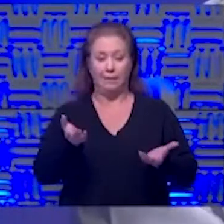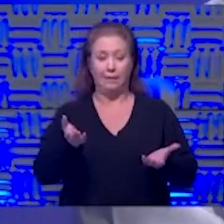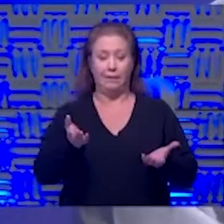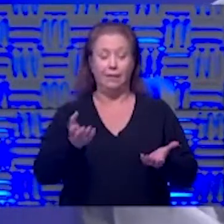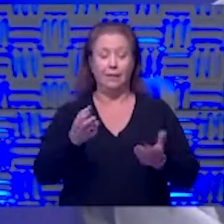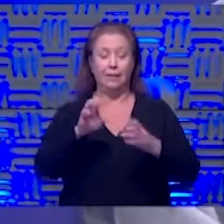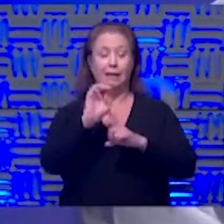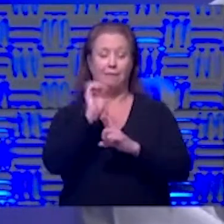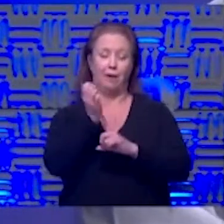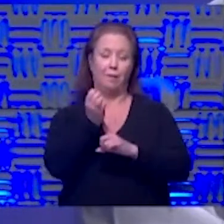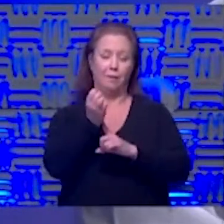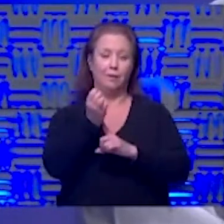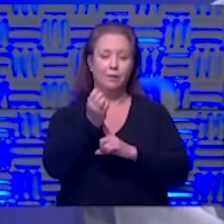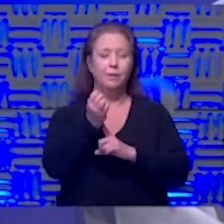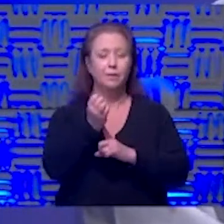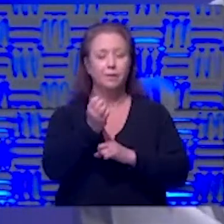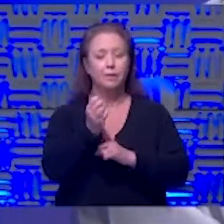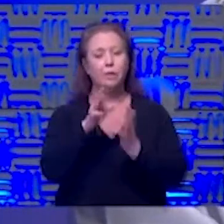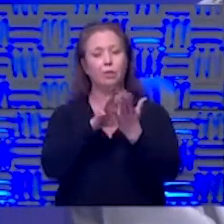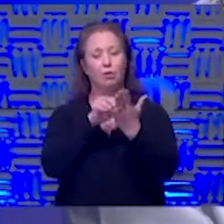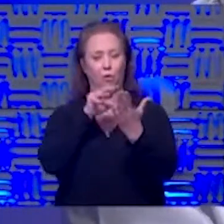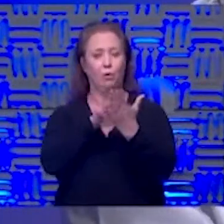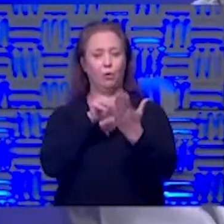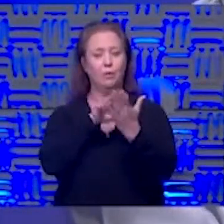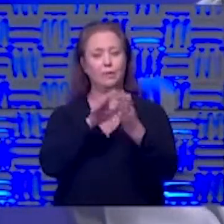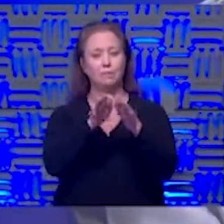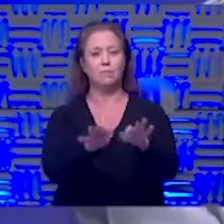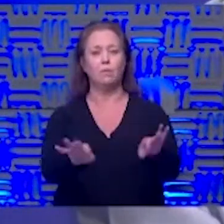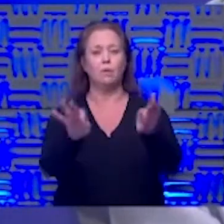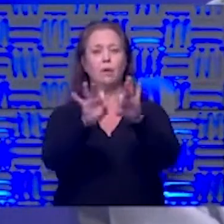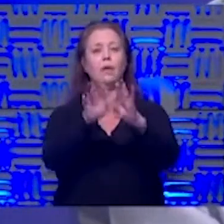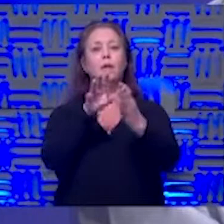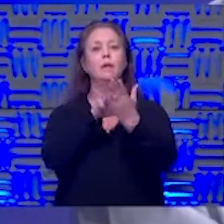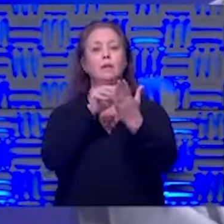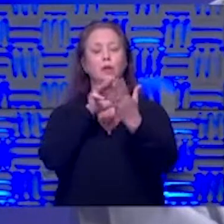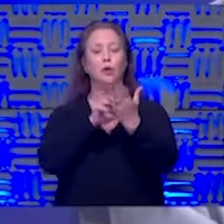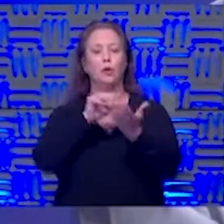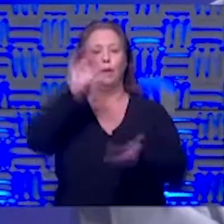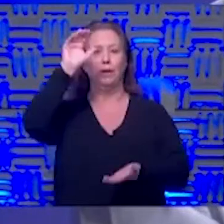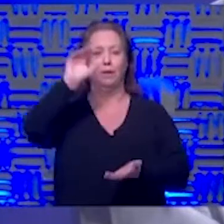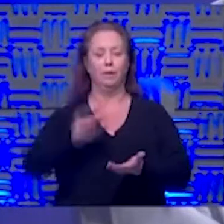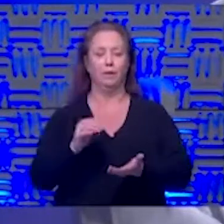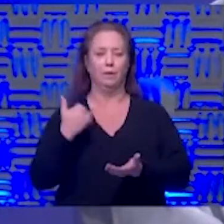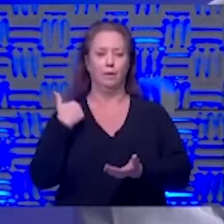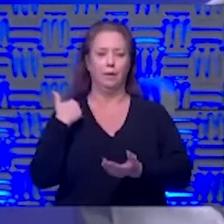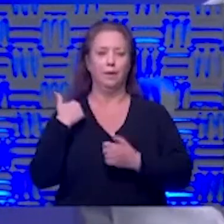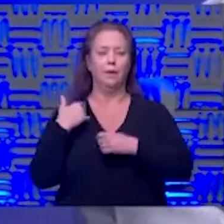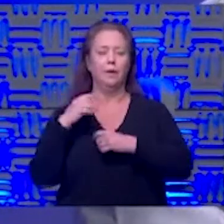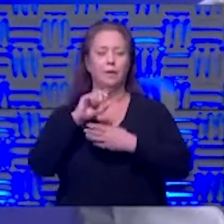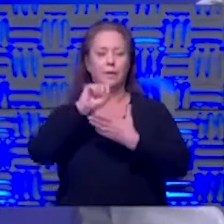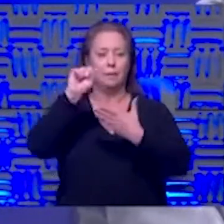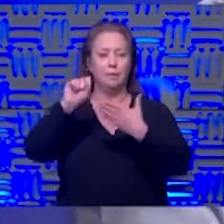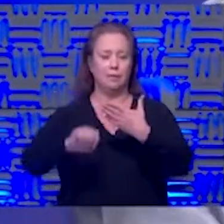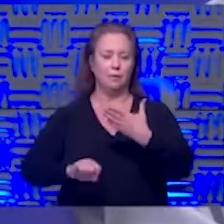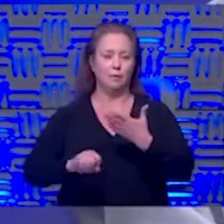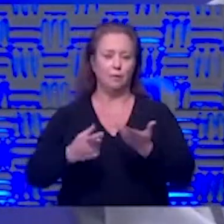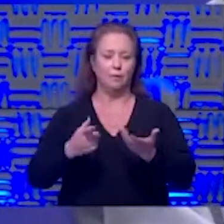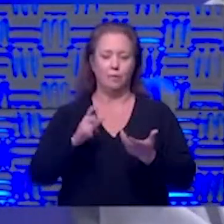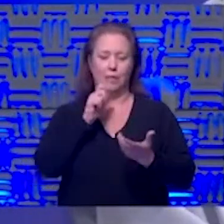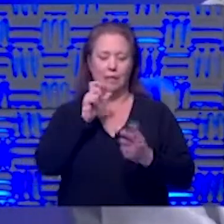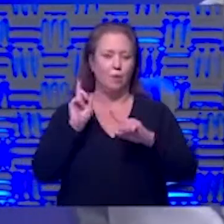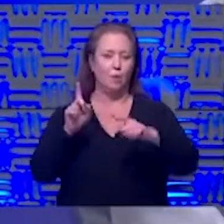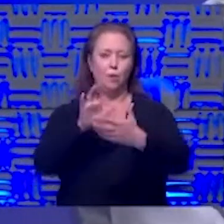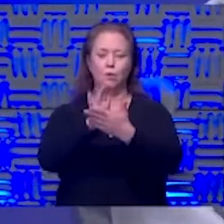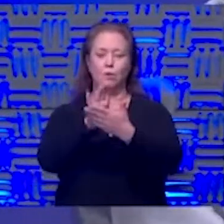environment to have that learning because i think a lot of learning dropped off this past semester when when they weren't in